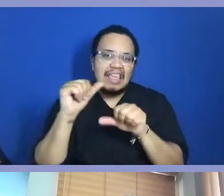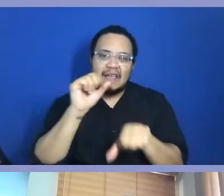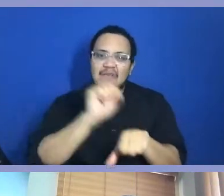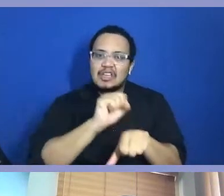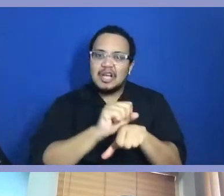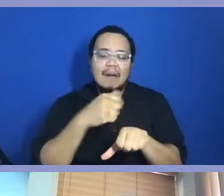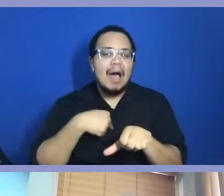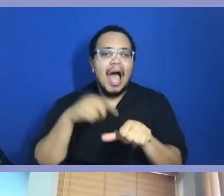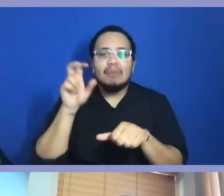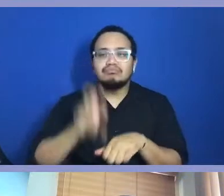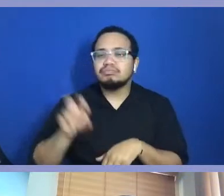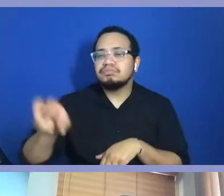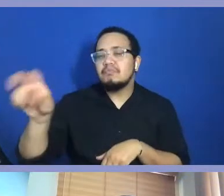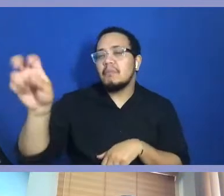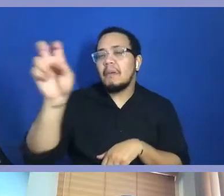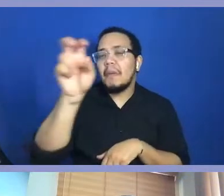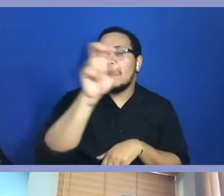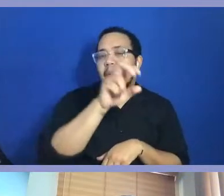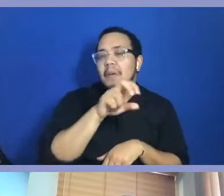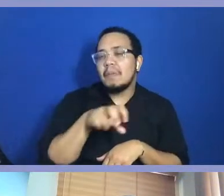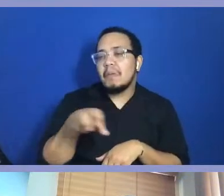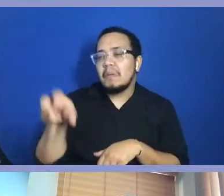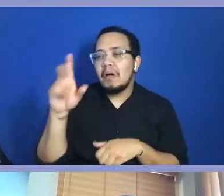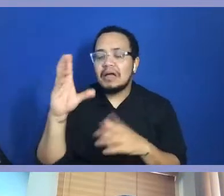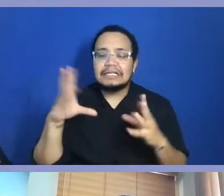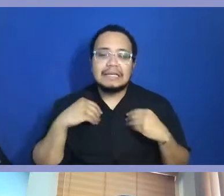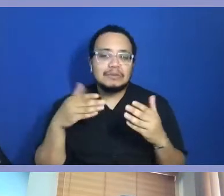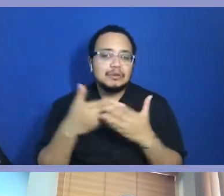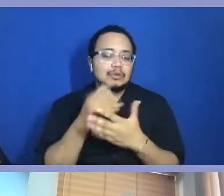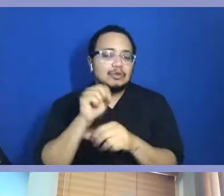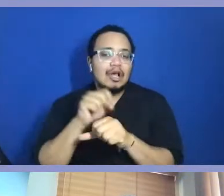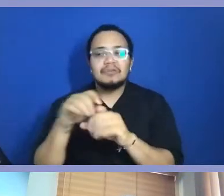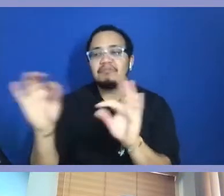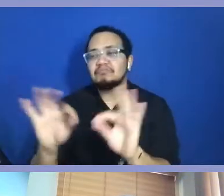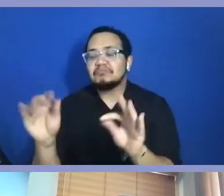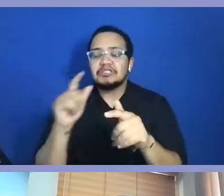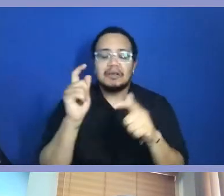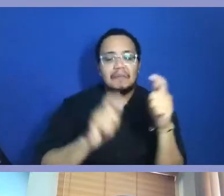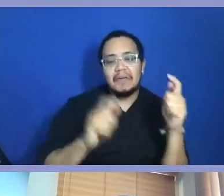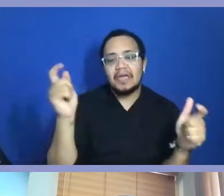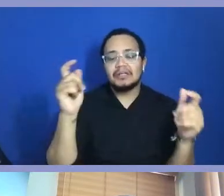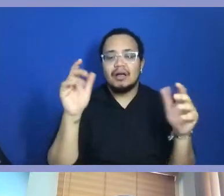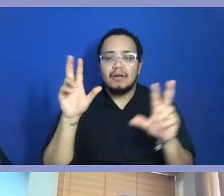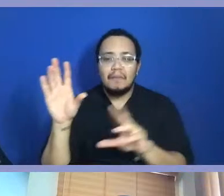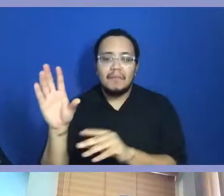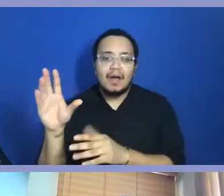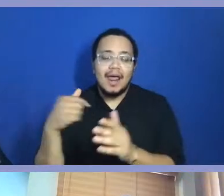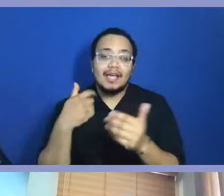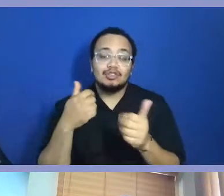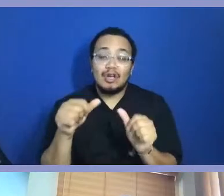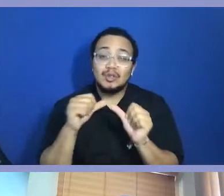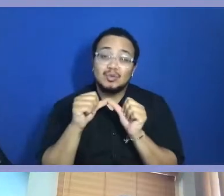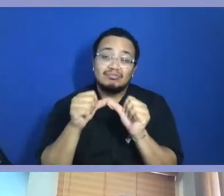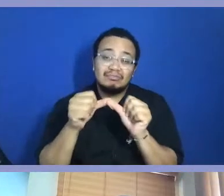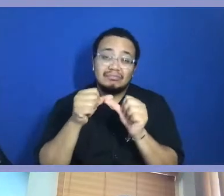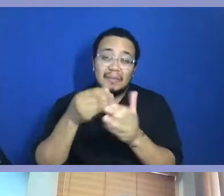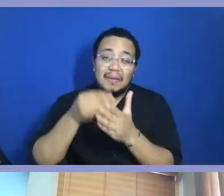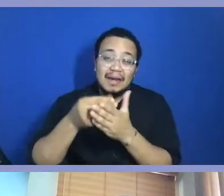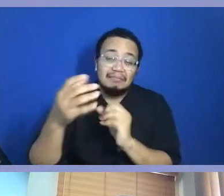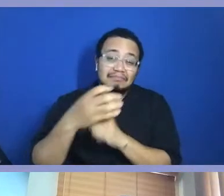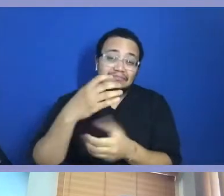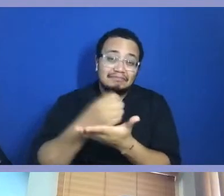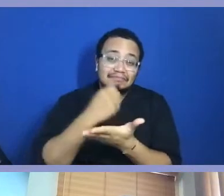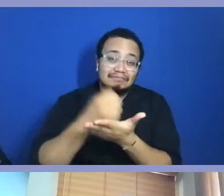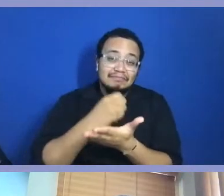of photo jobs. No matter how little, how big, how small. As I try to survive photojournalism. And I finally got to the